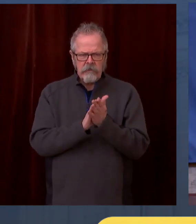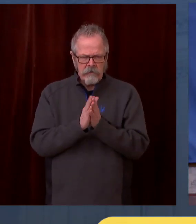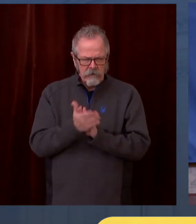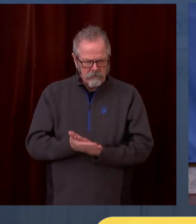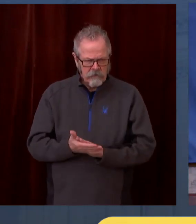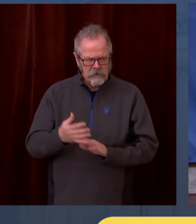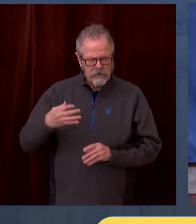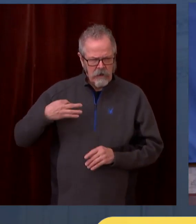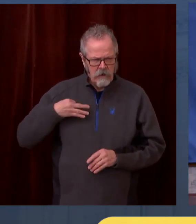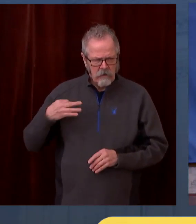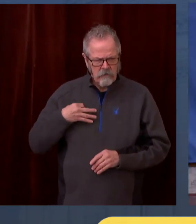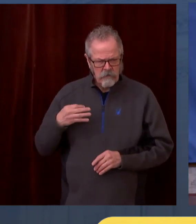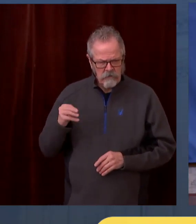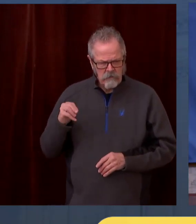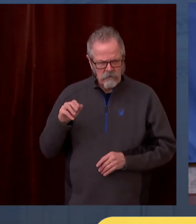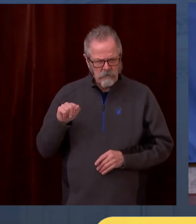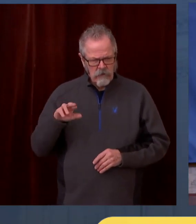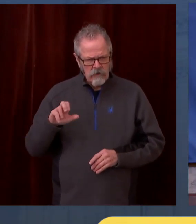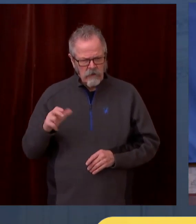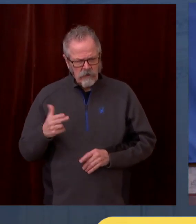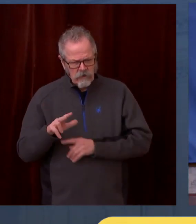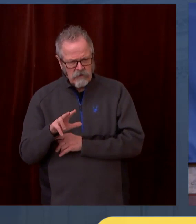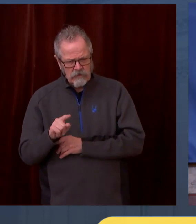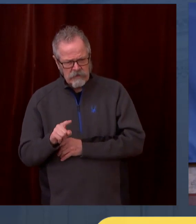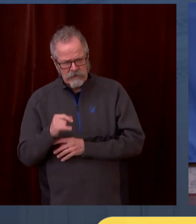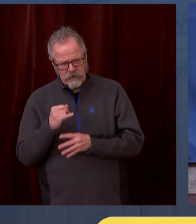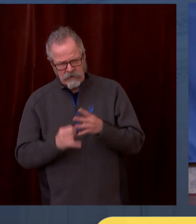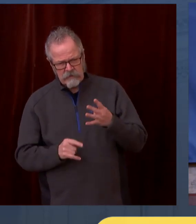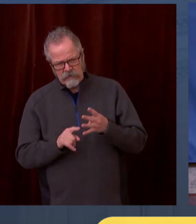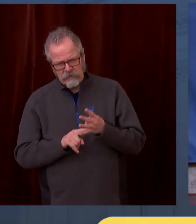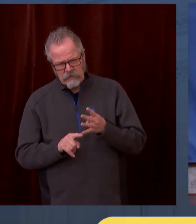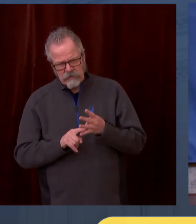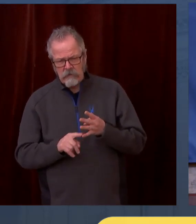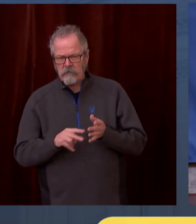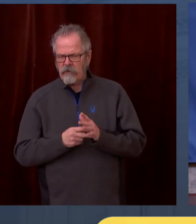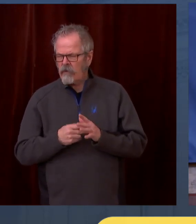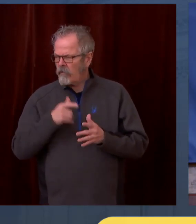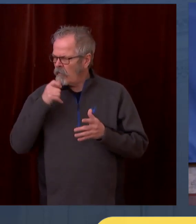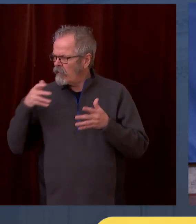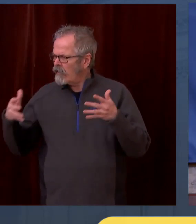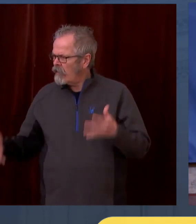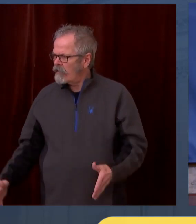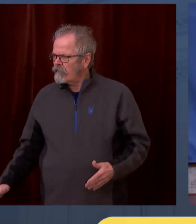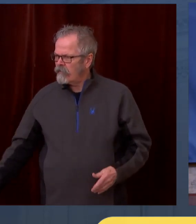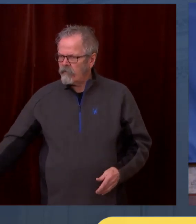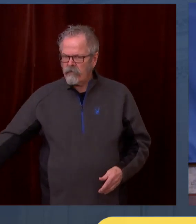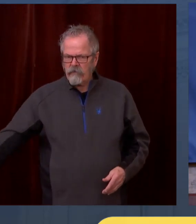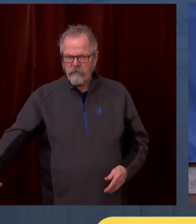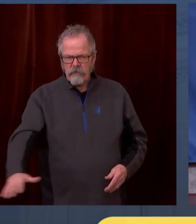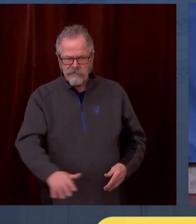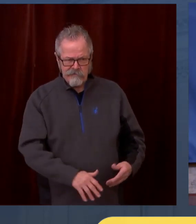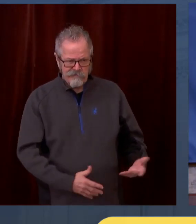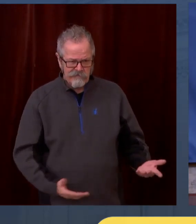And that's part one. And then part two, switching topics to the federal aid, I wondered if you are ready to